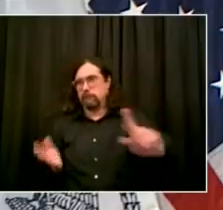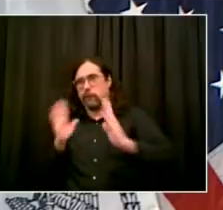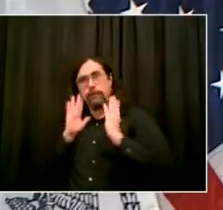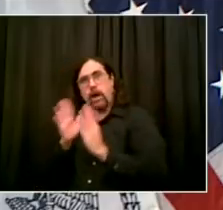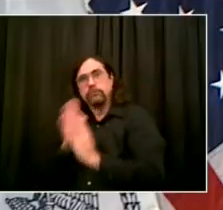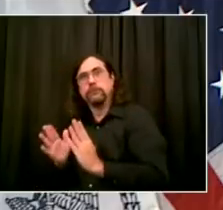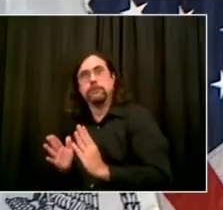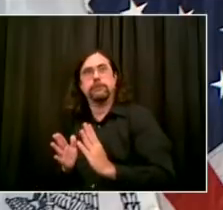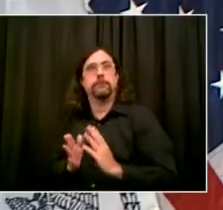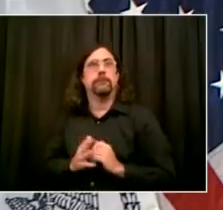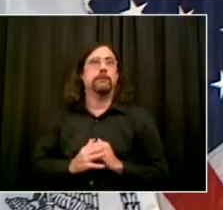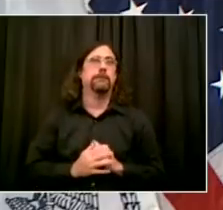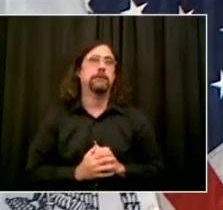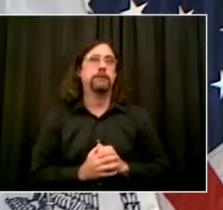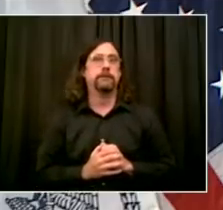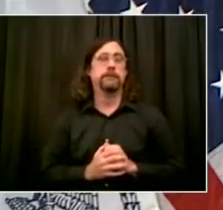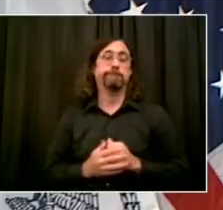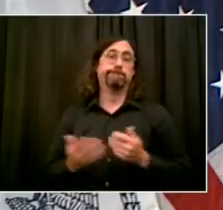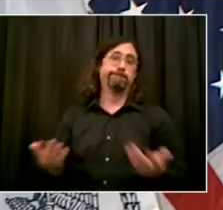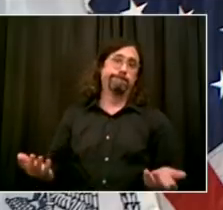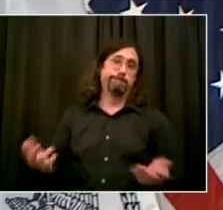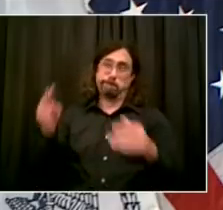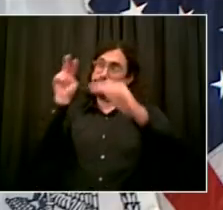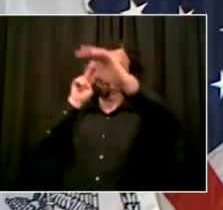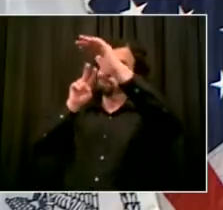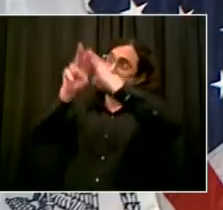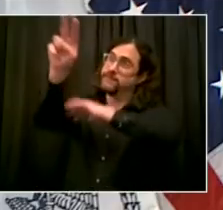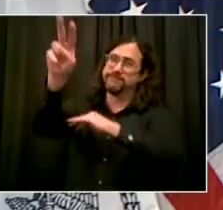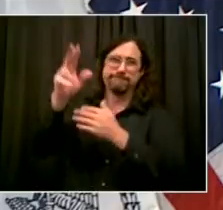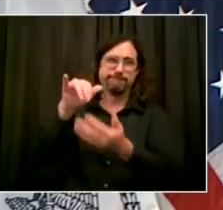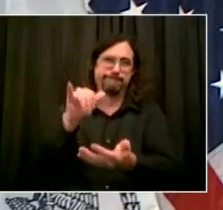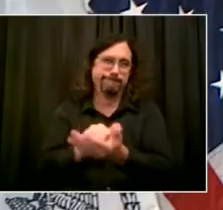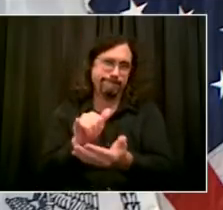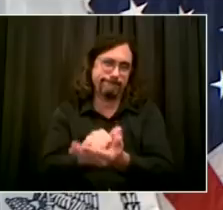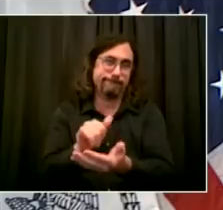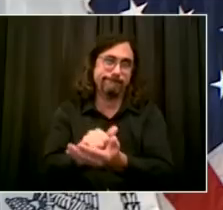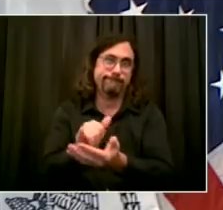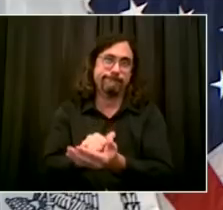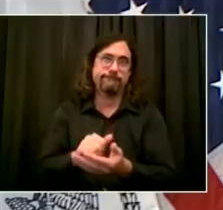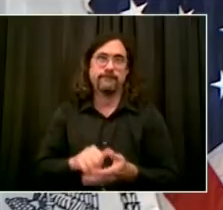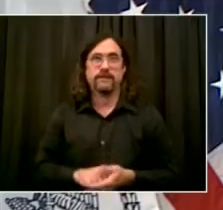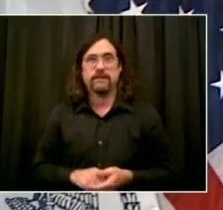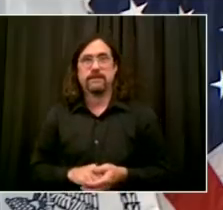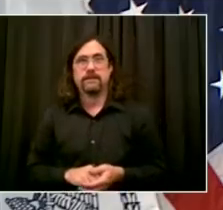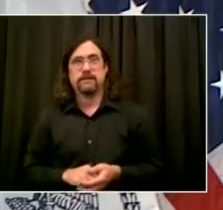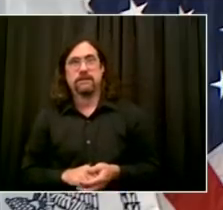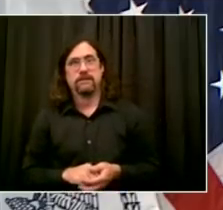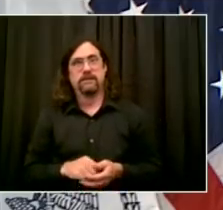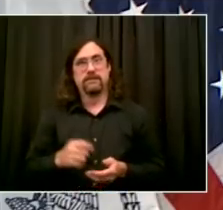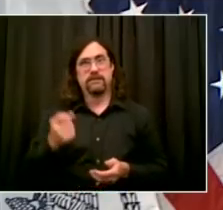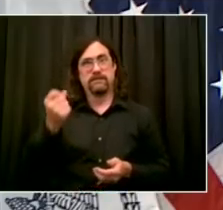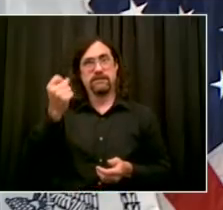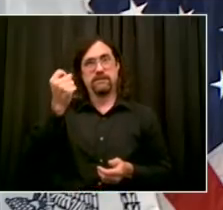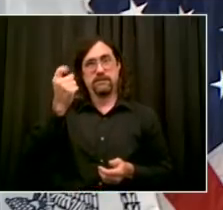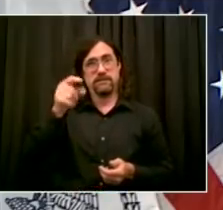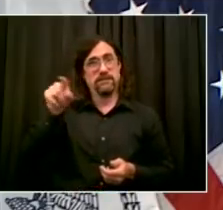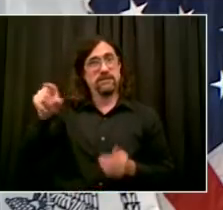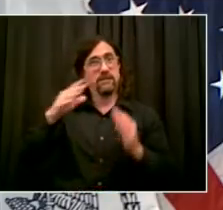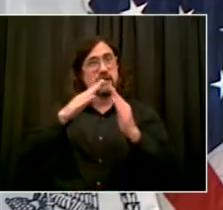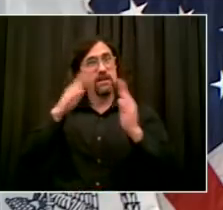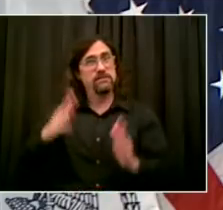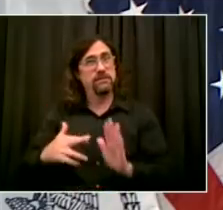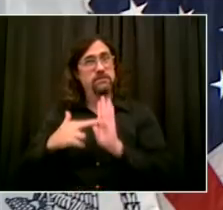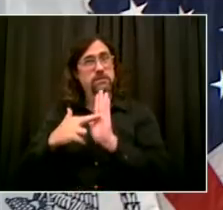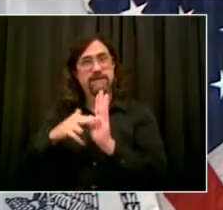almost no real indication that the Senate takes this seriously or the president takes it seriously or they're going to act. They've said no many, many